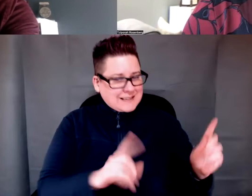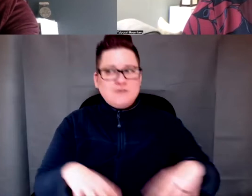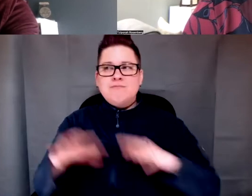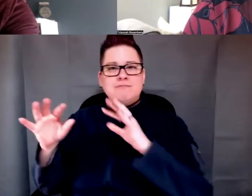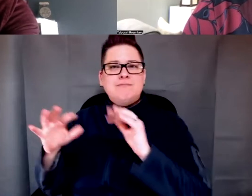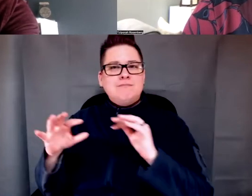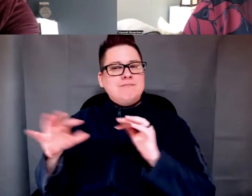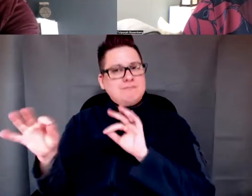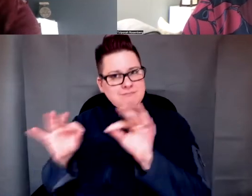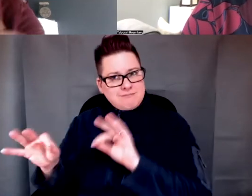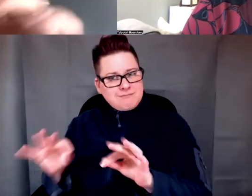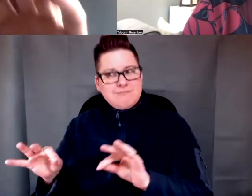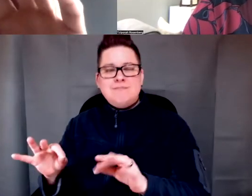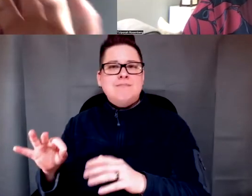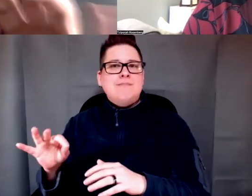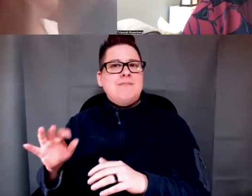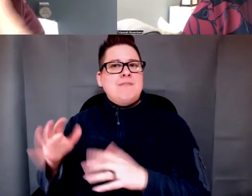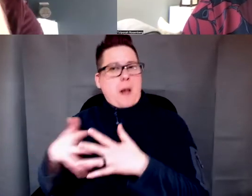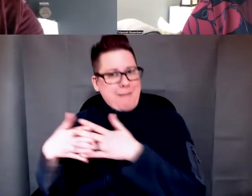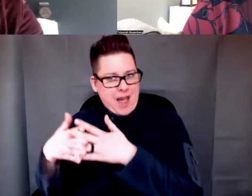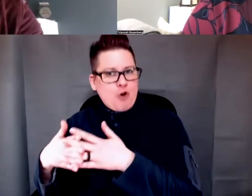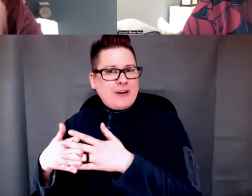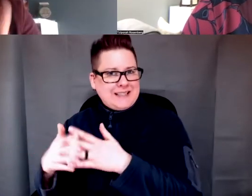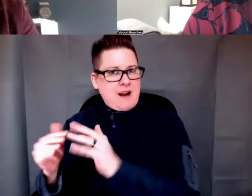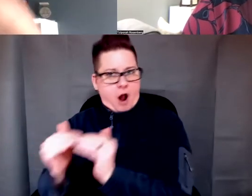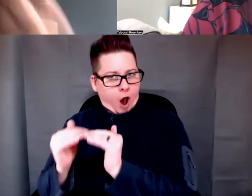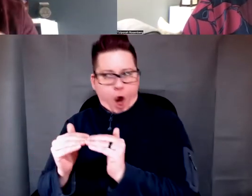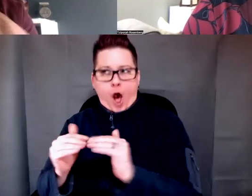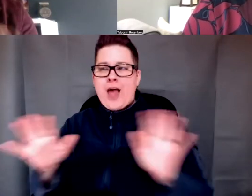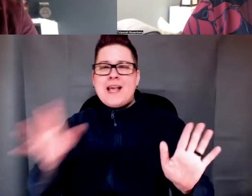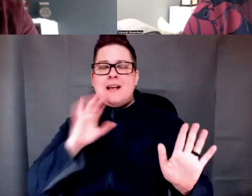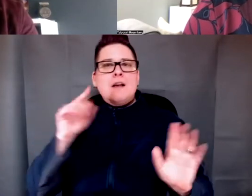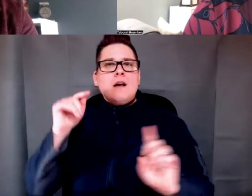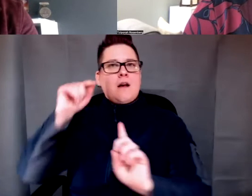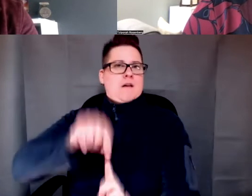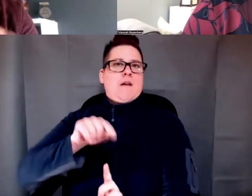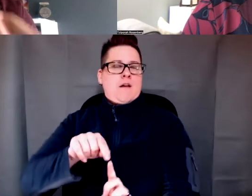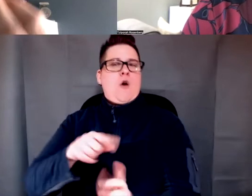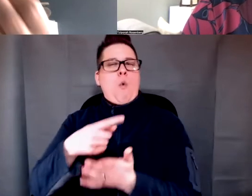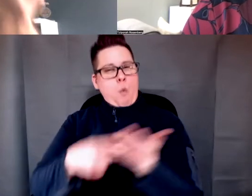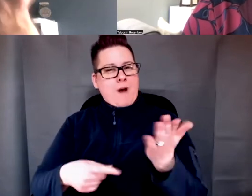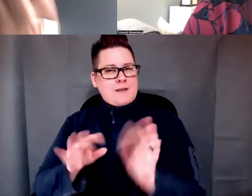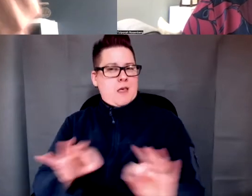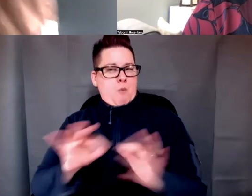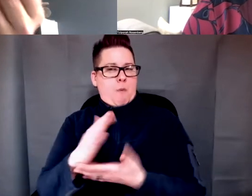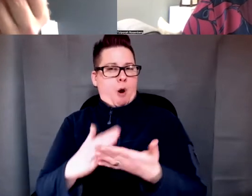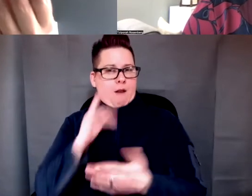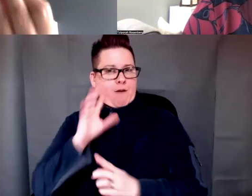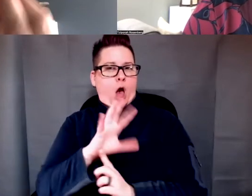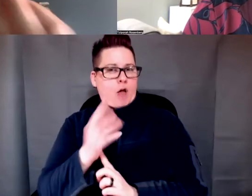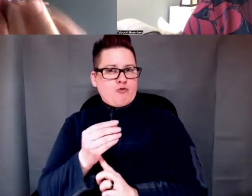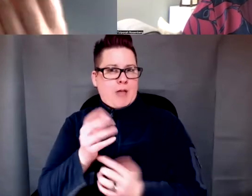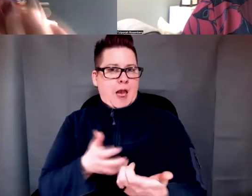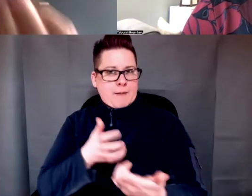and had to differentiate from my Euro-American colleagues and come to the middle and say, what's the essence of cultural adaptation? And I think the first thing is,